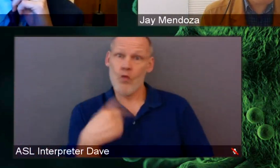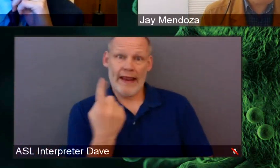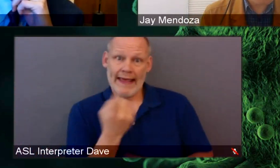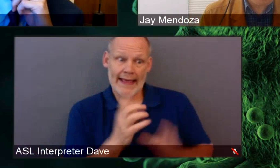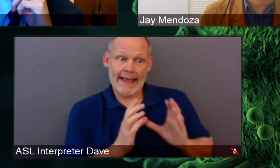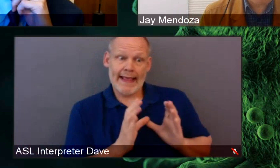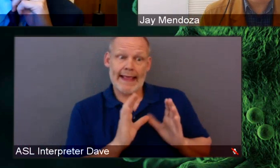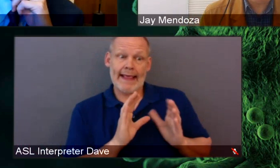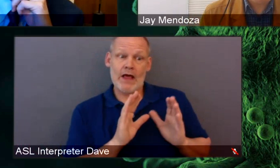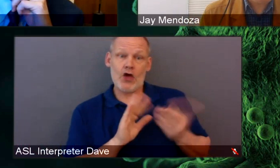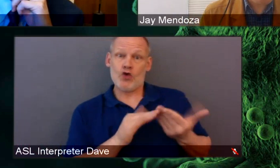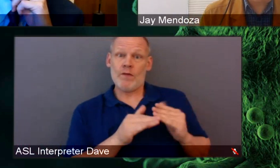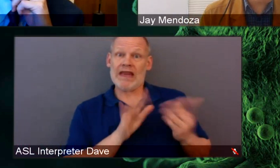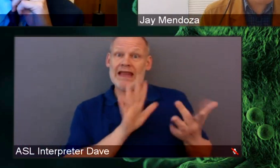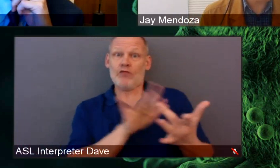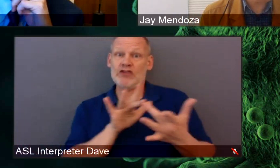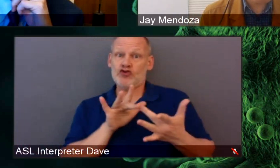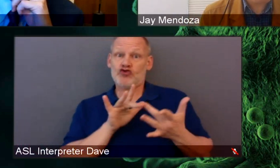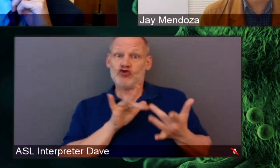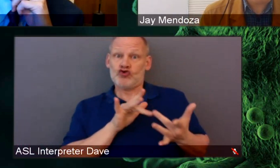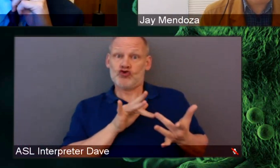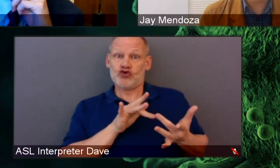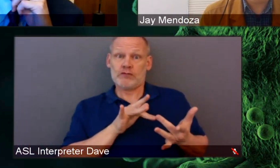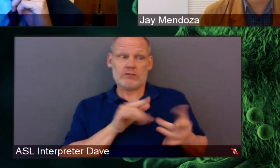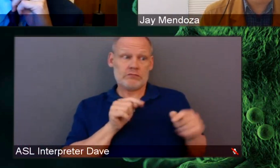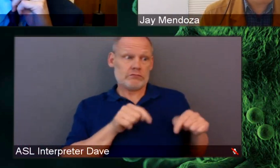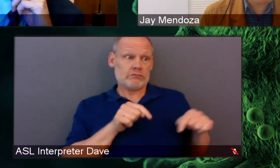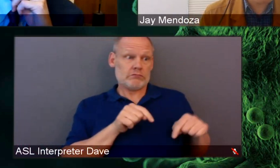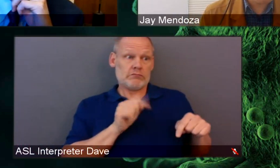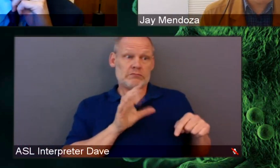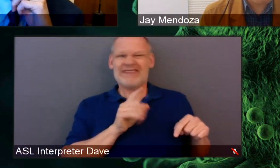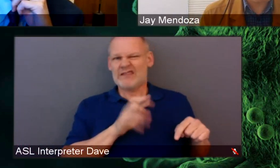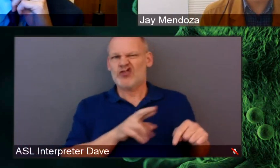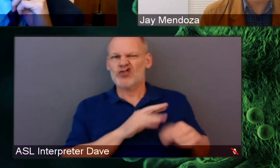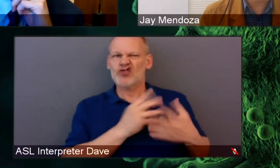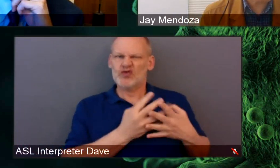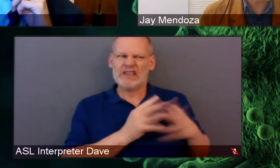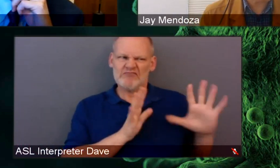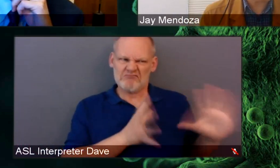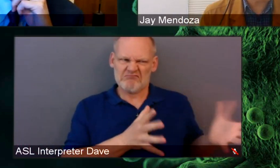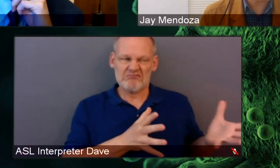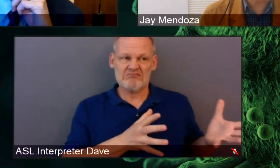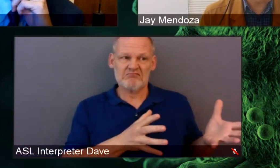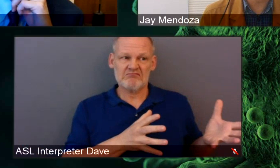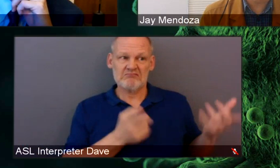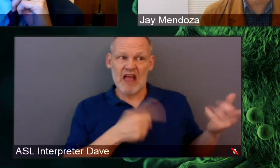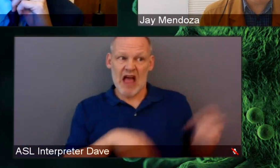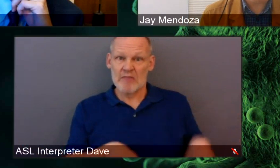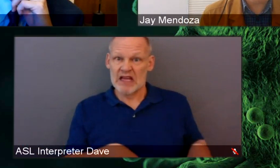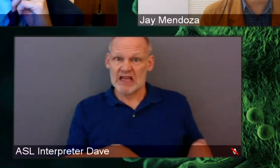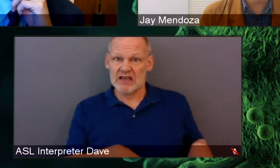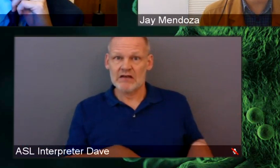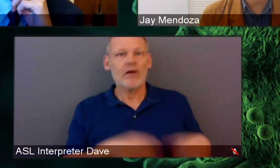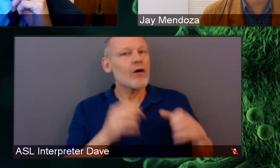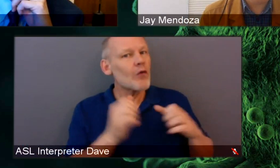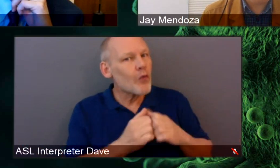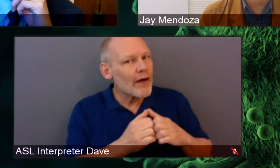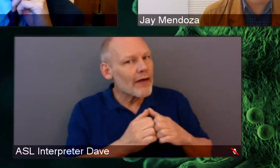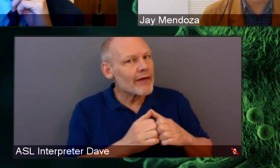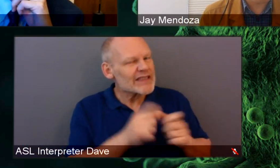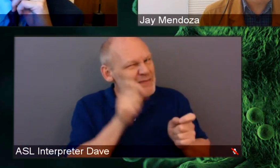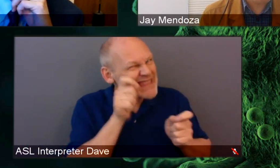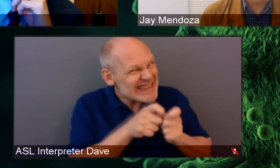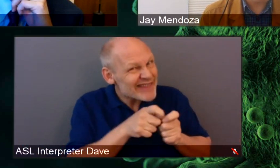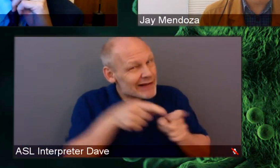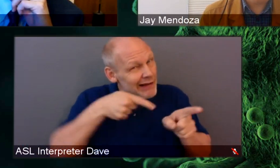outreach on cancer prevention, cancer screening, especially to underserved populations in